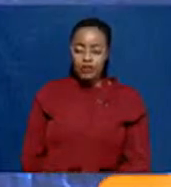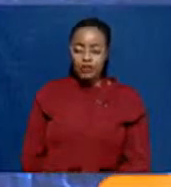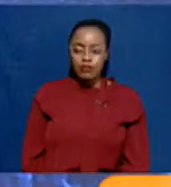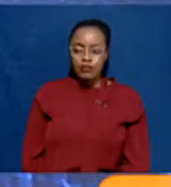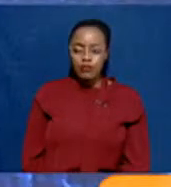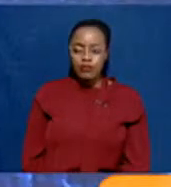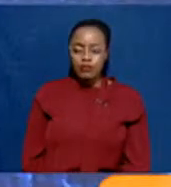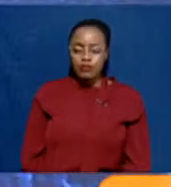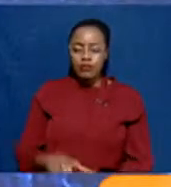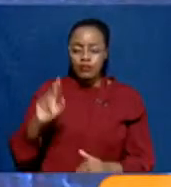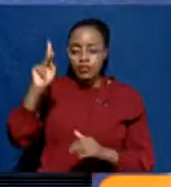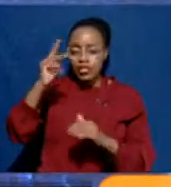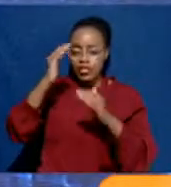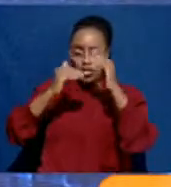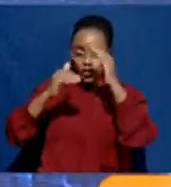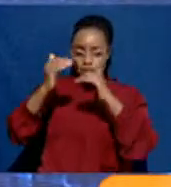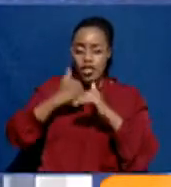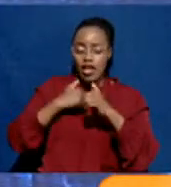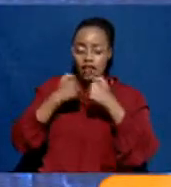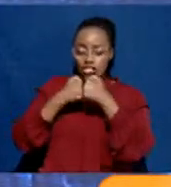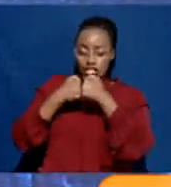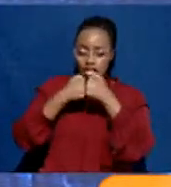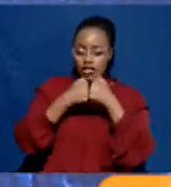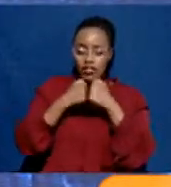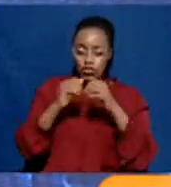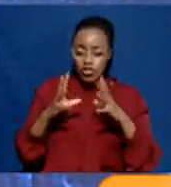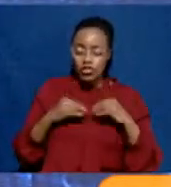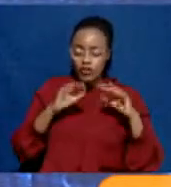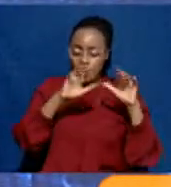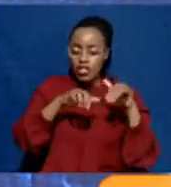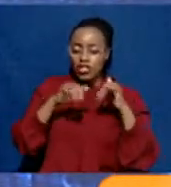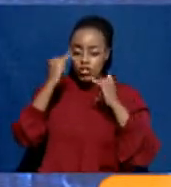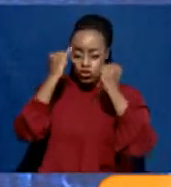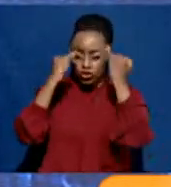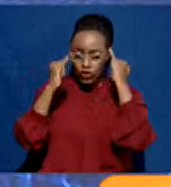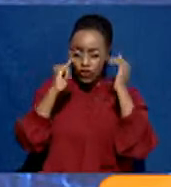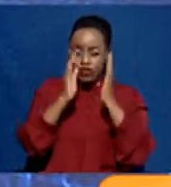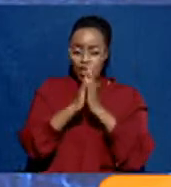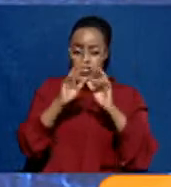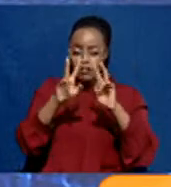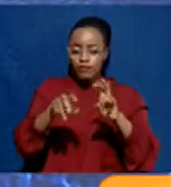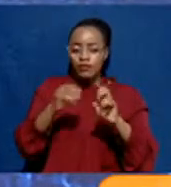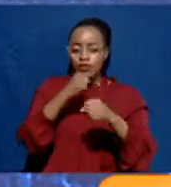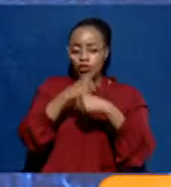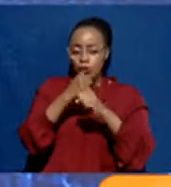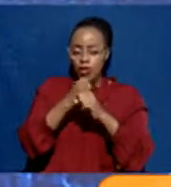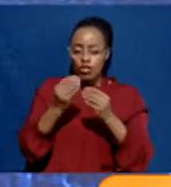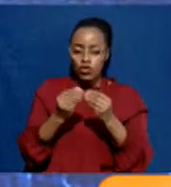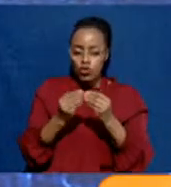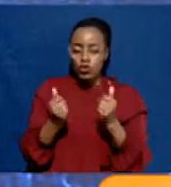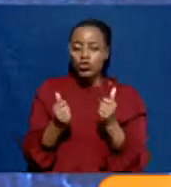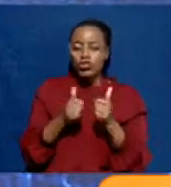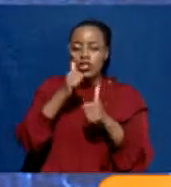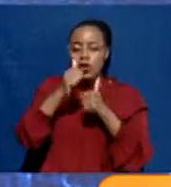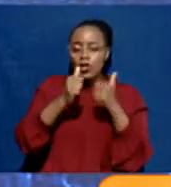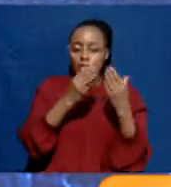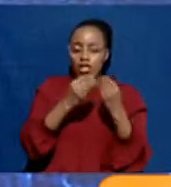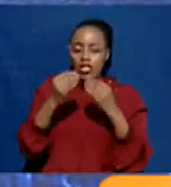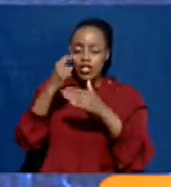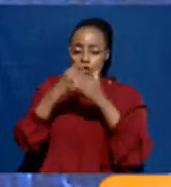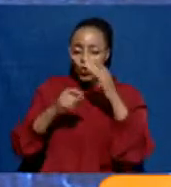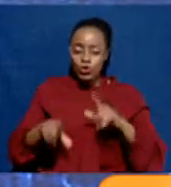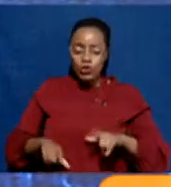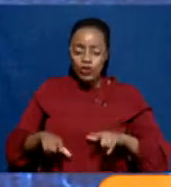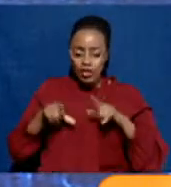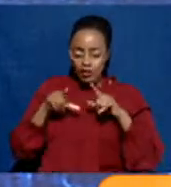Now, Kenyan universities have been challenged to embrace agricultural innovations and research to create solutions that will ease the cost